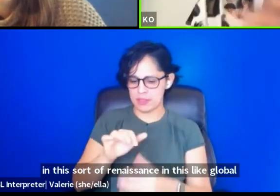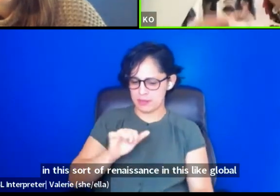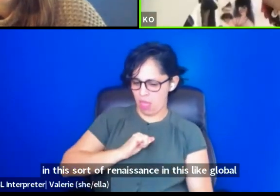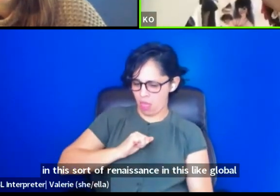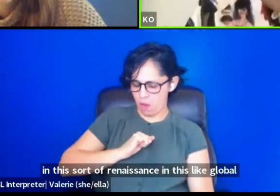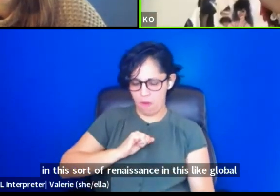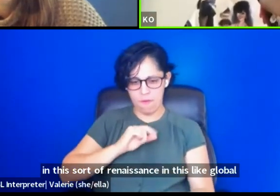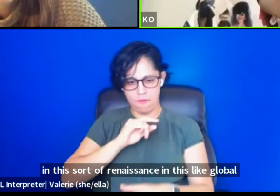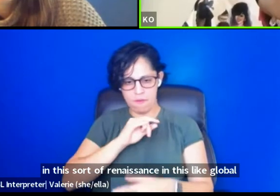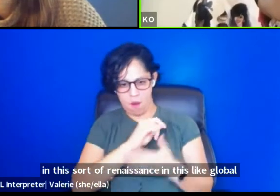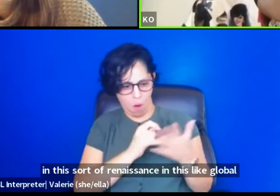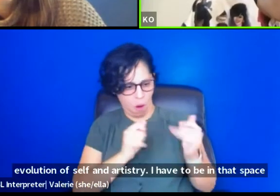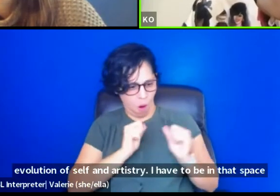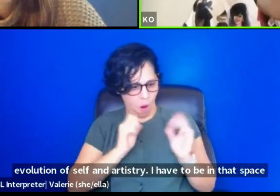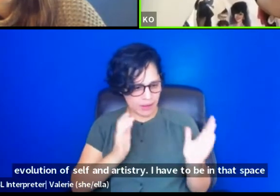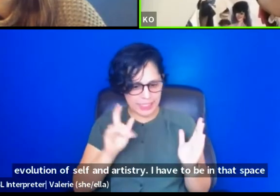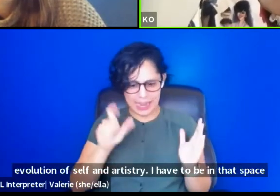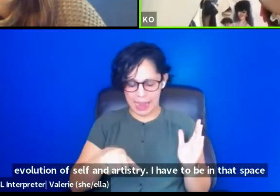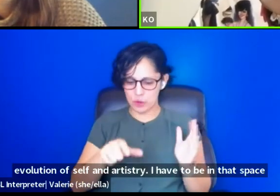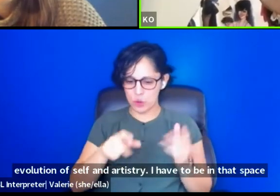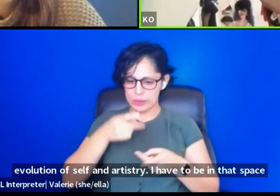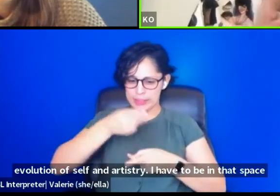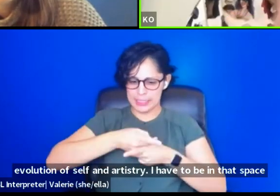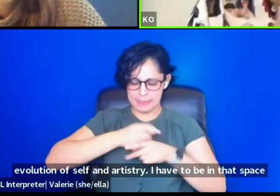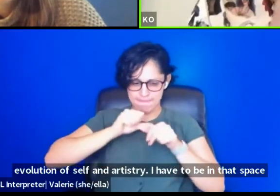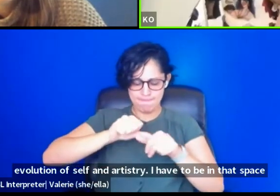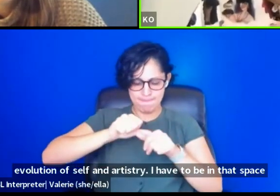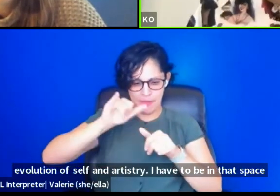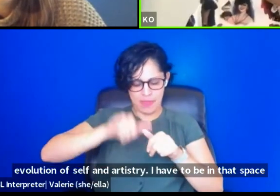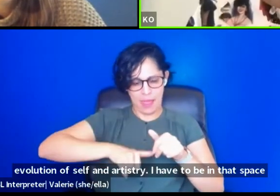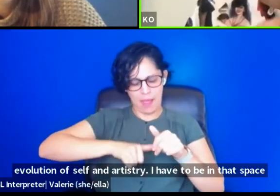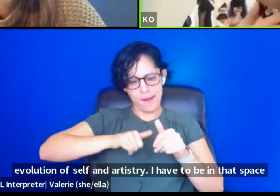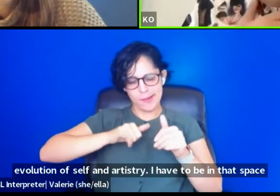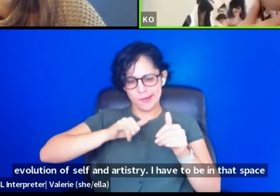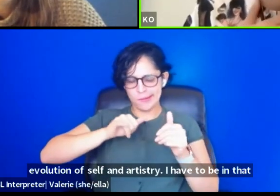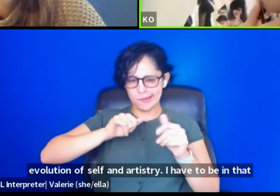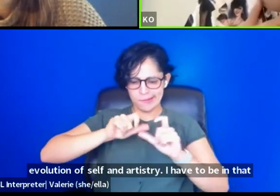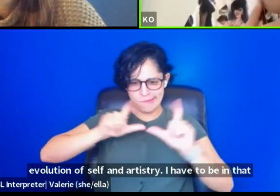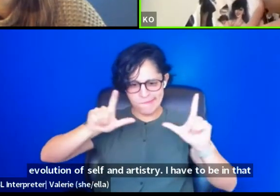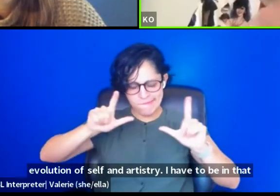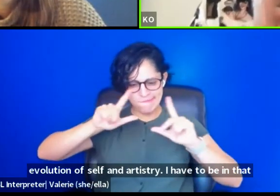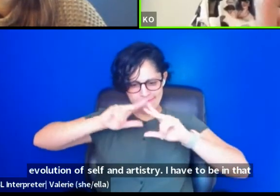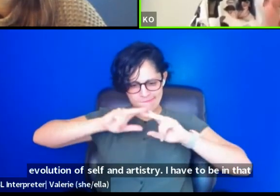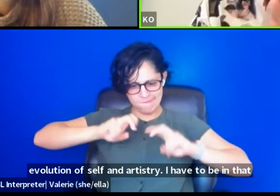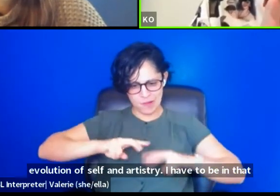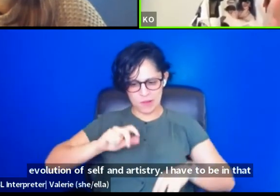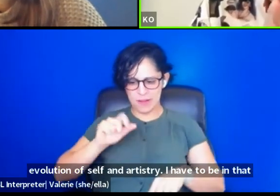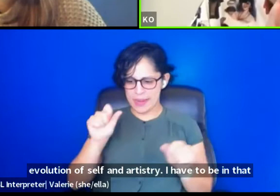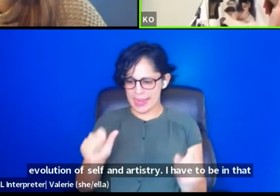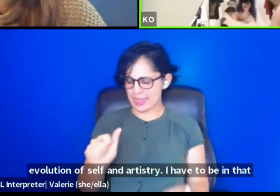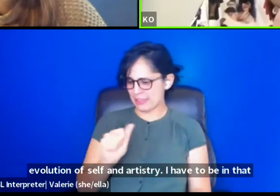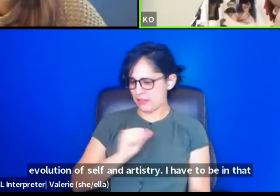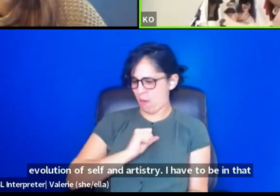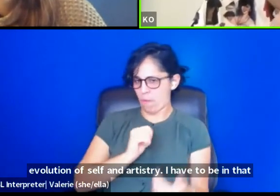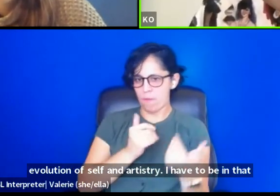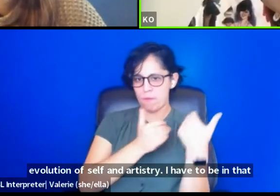I have to be in that space so that I can truly, um, hold myself accountable to hold things that I want to put out